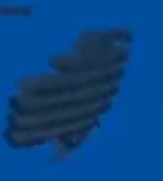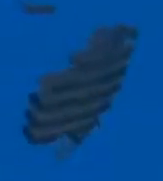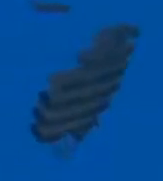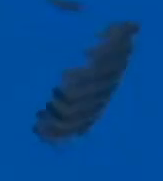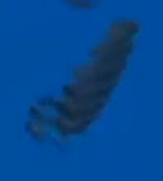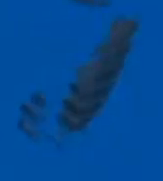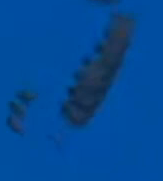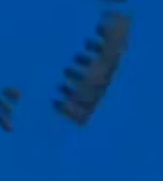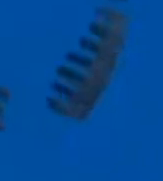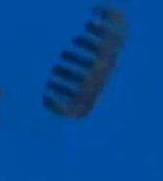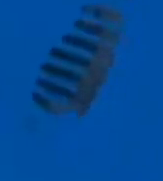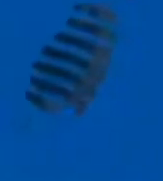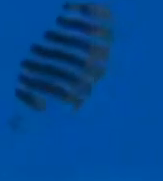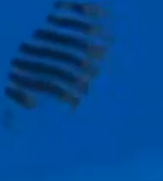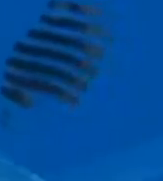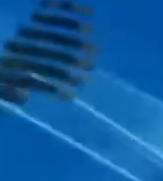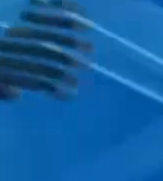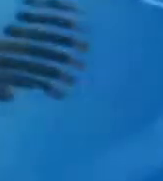We'll be right back.